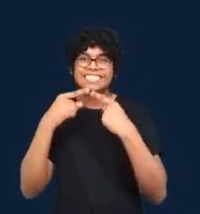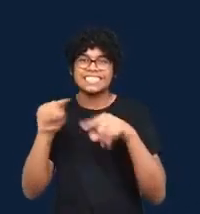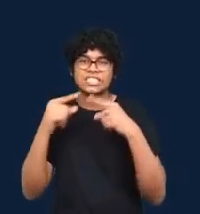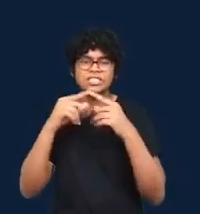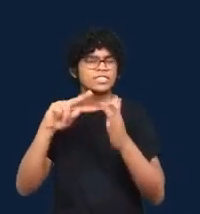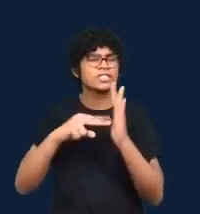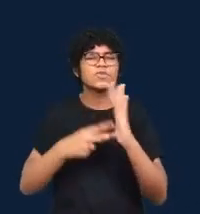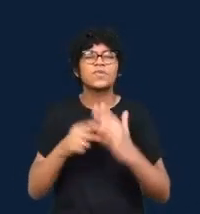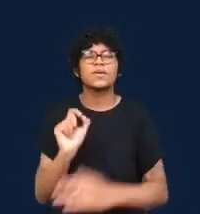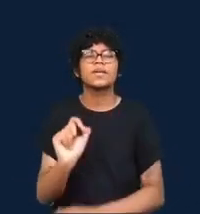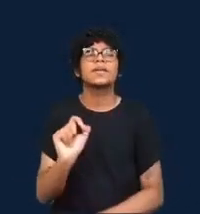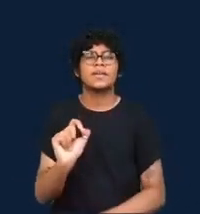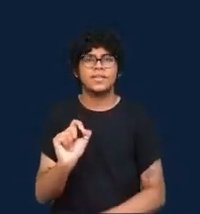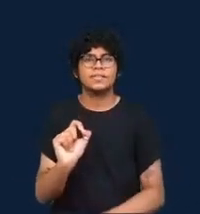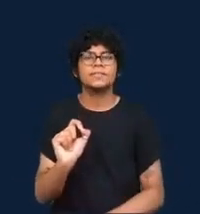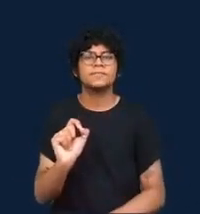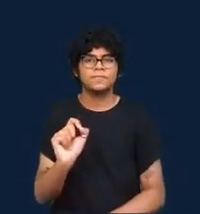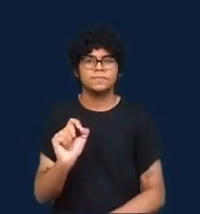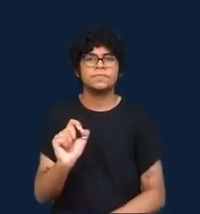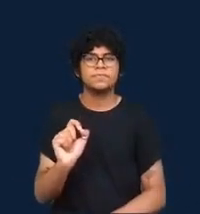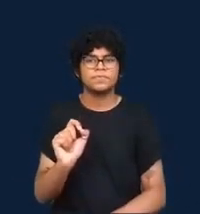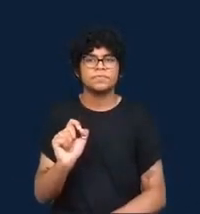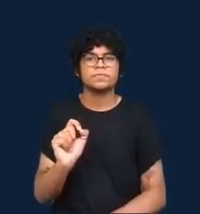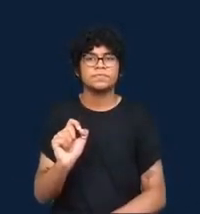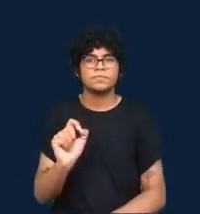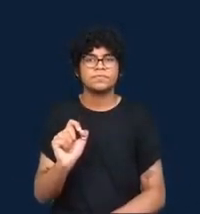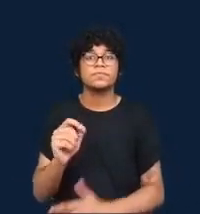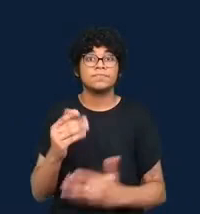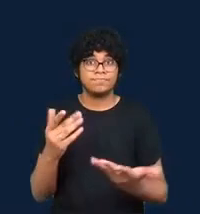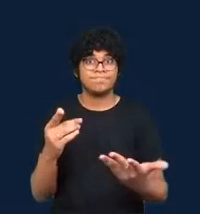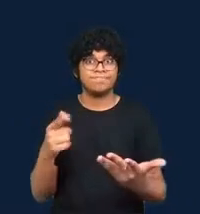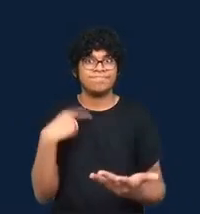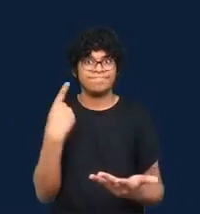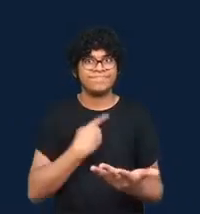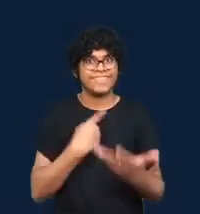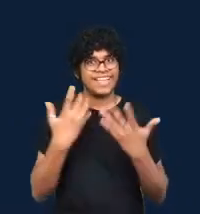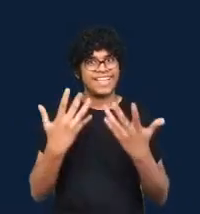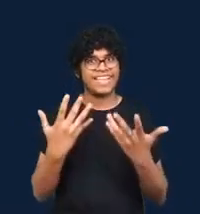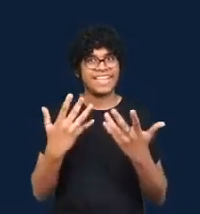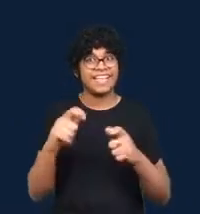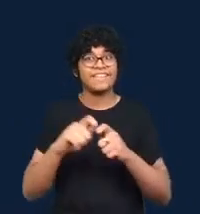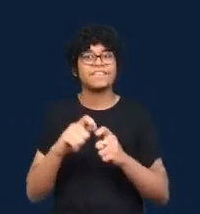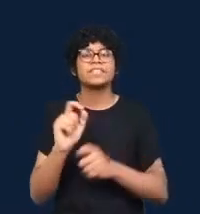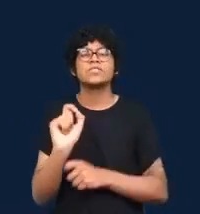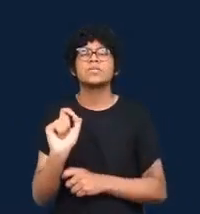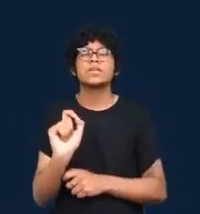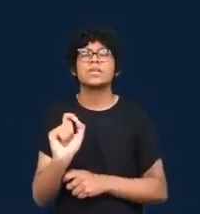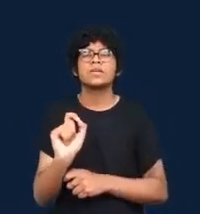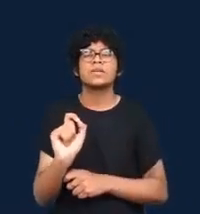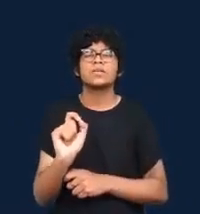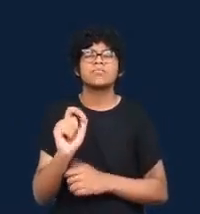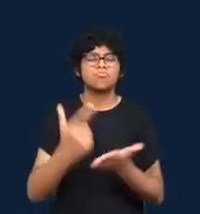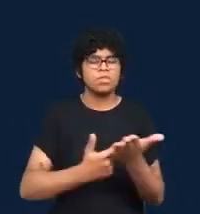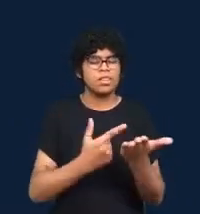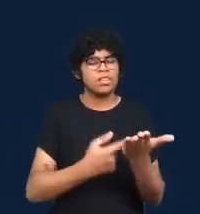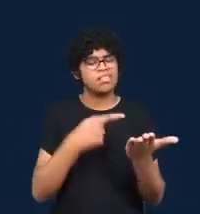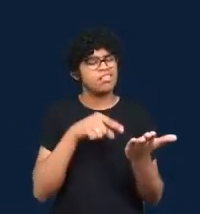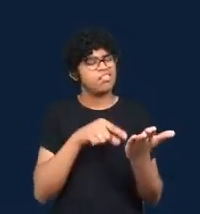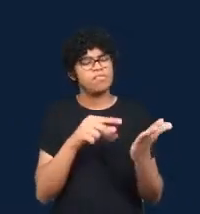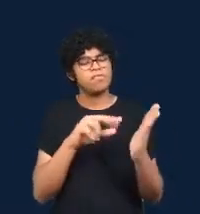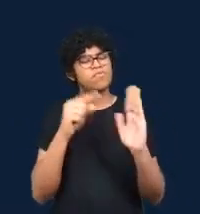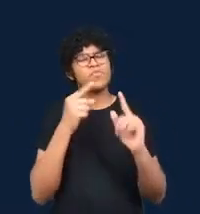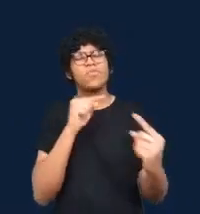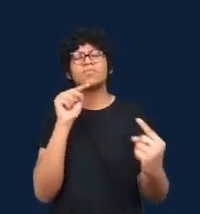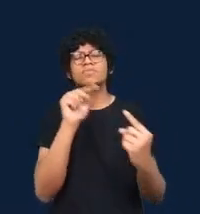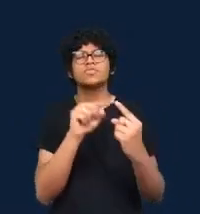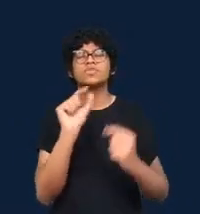Well, it's because what we wanted to do with this book was to enrich the stories that we tell about data